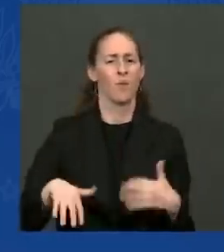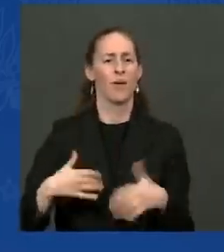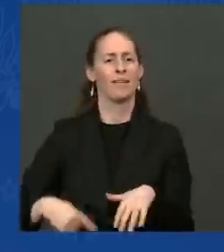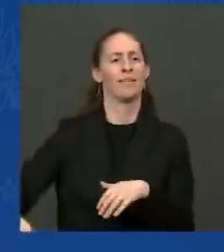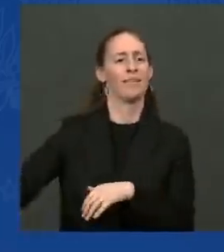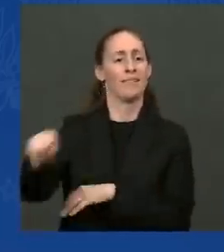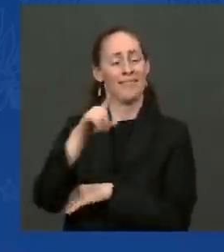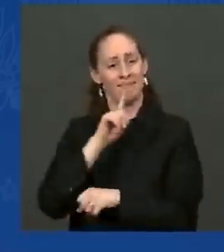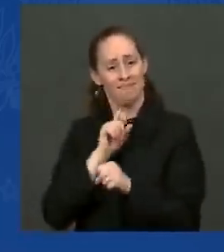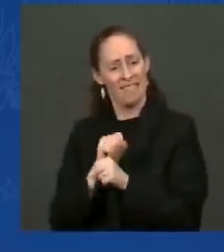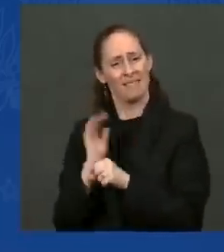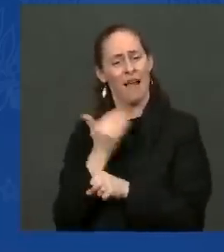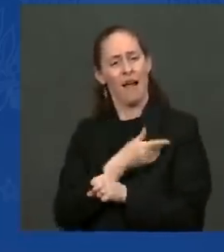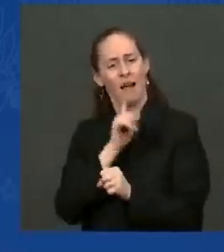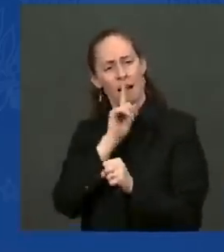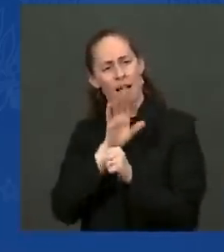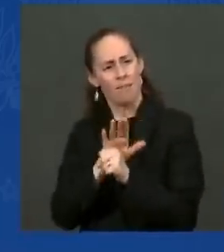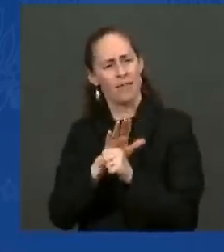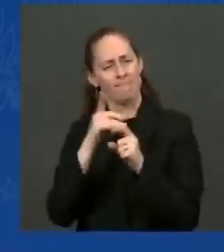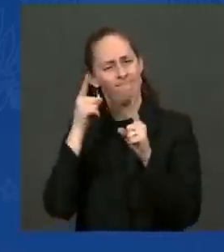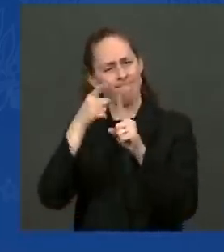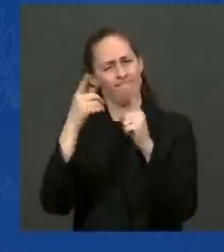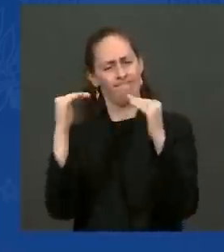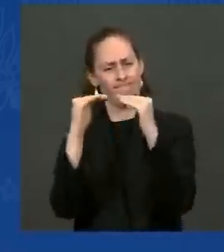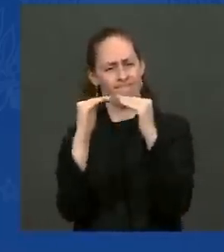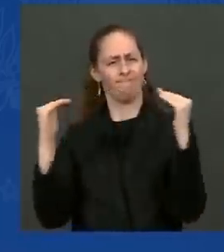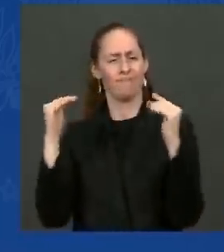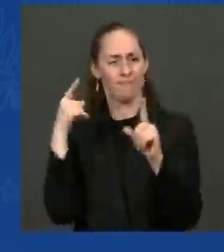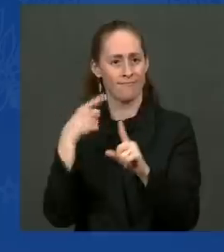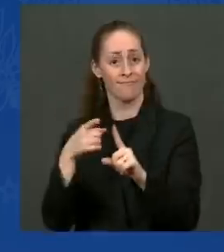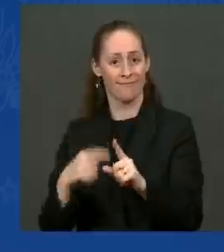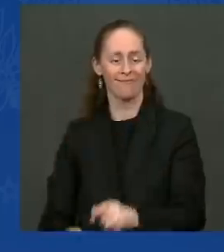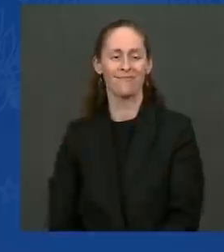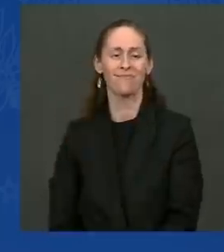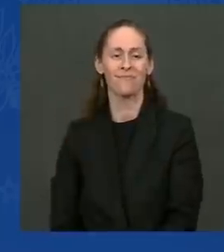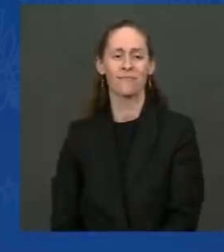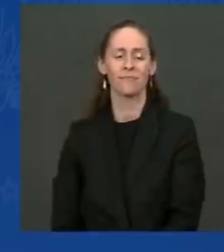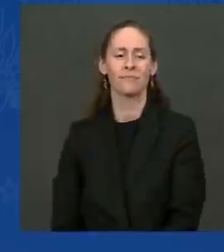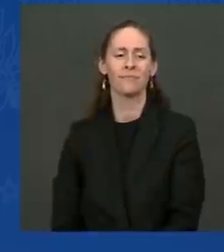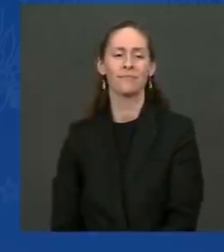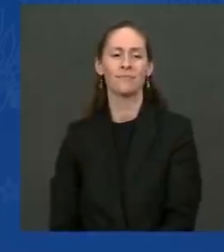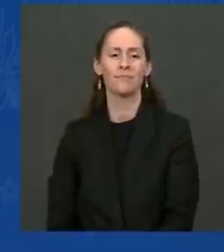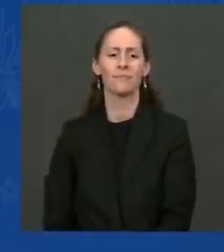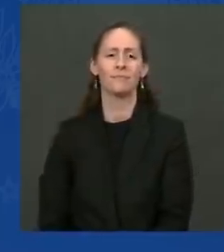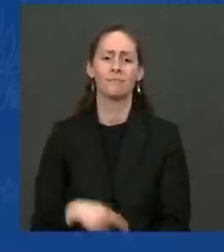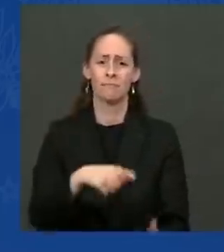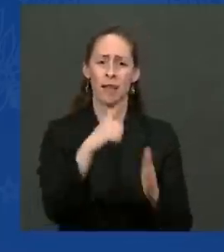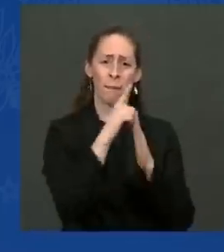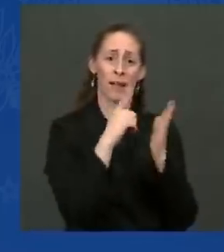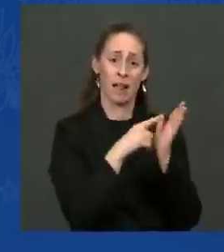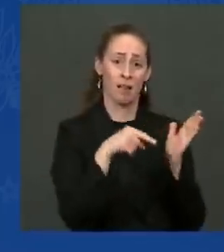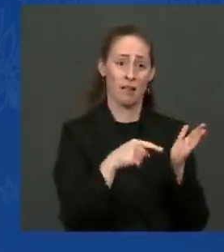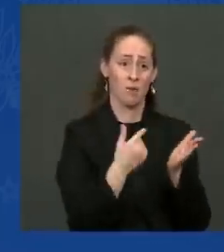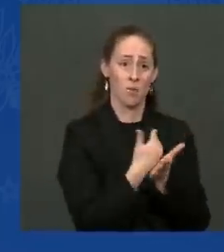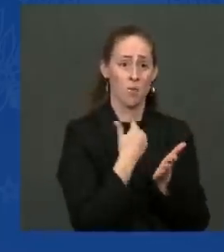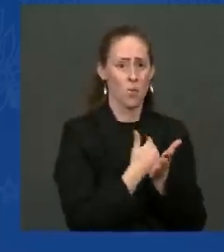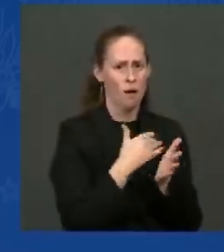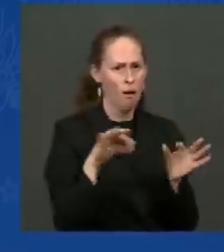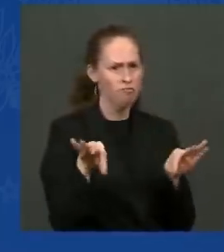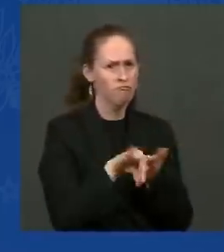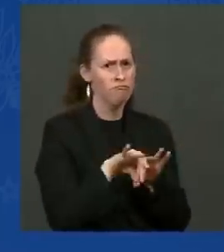to equity. Now this bill, as significant as it is, as historic